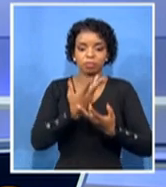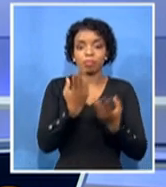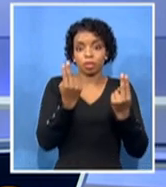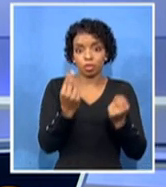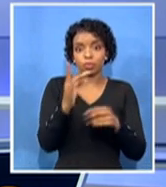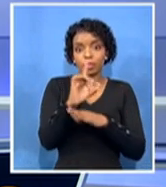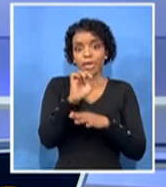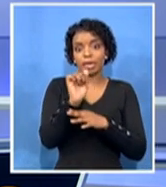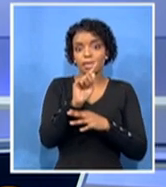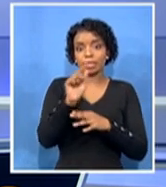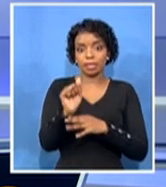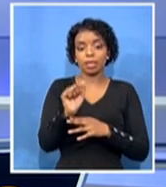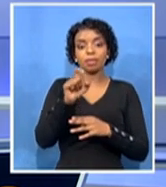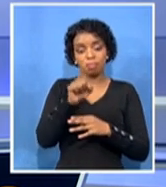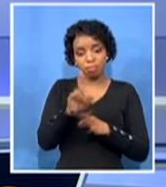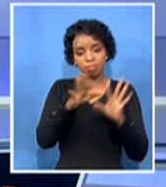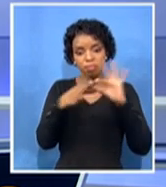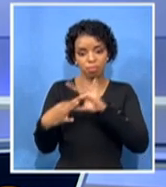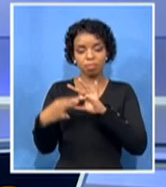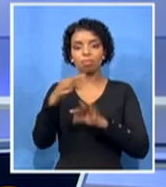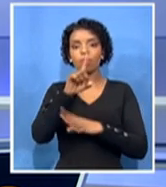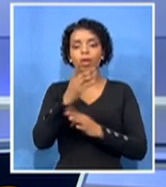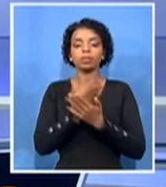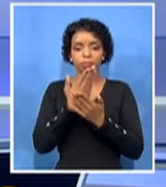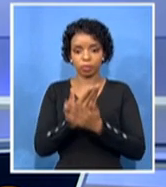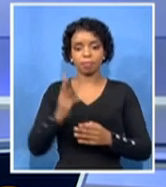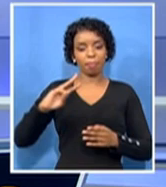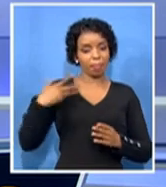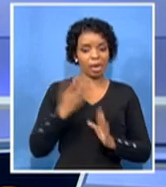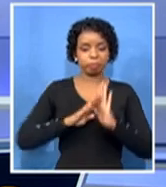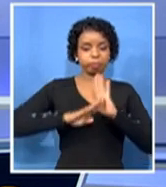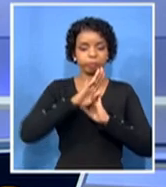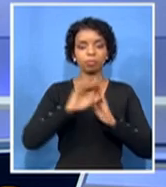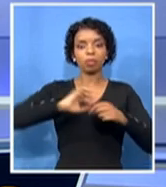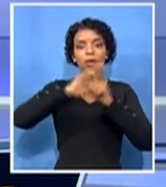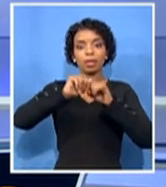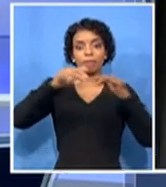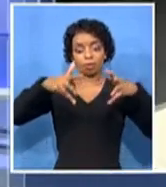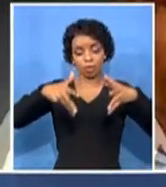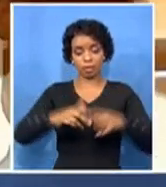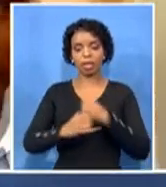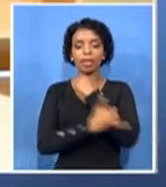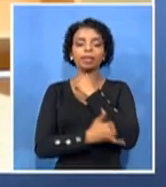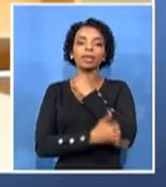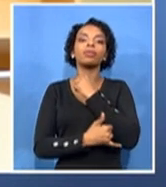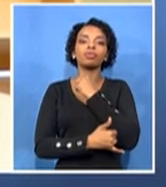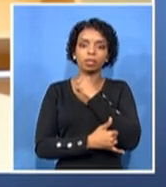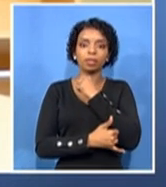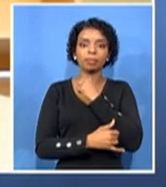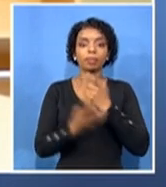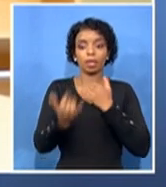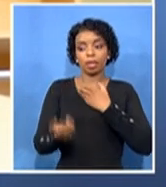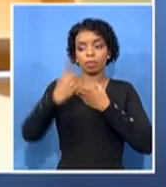possibility of a second wave of COVID-19 infections in the country. The CEO, Ali Dinawada, joins me now. Ali, welcome to The Agenda on